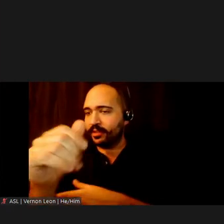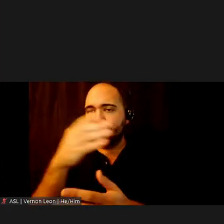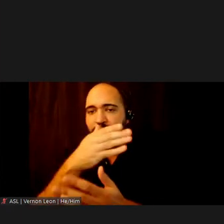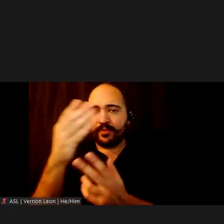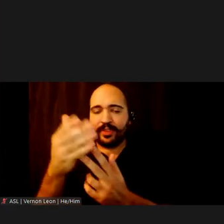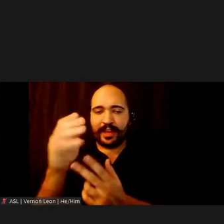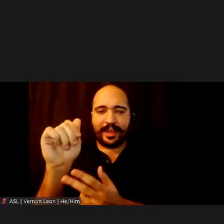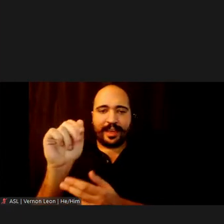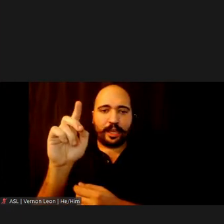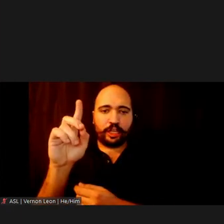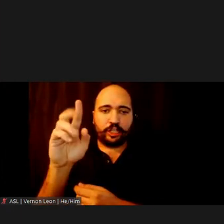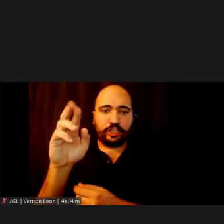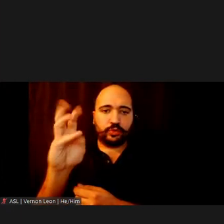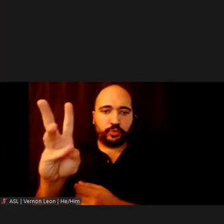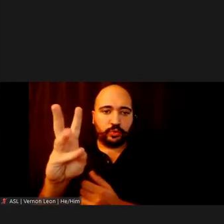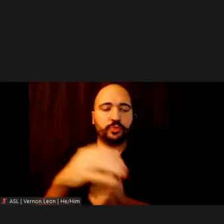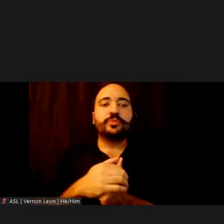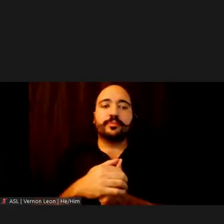Lynch.